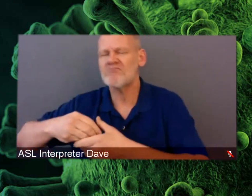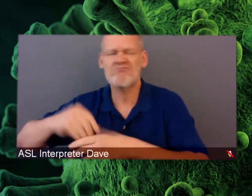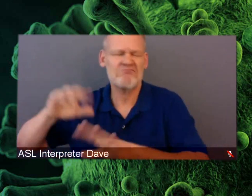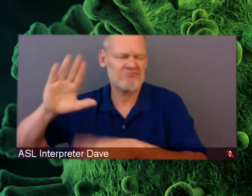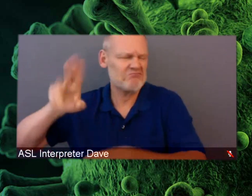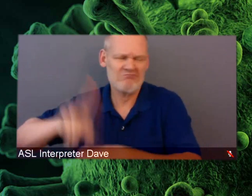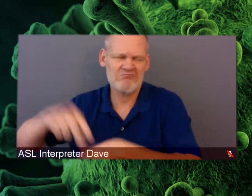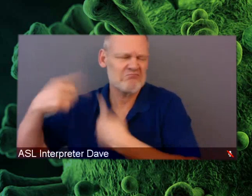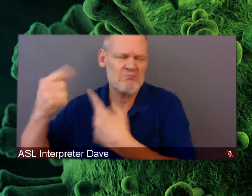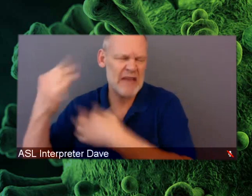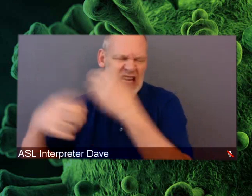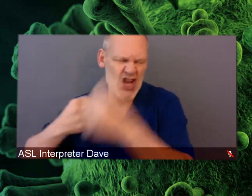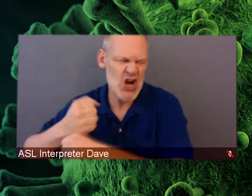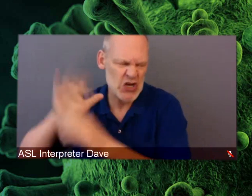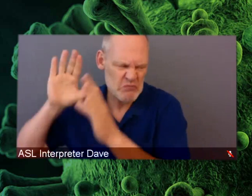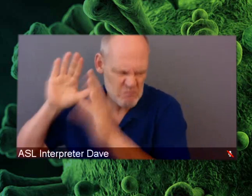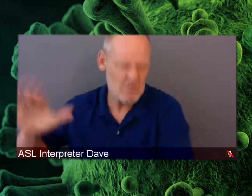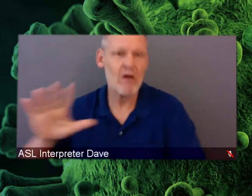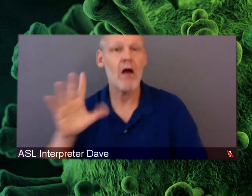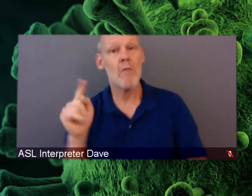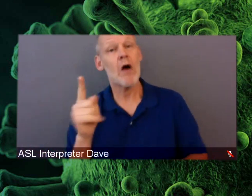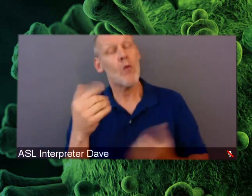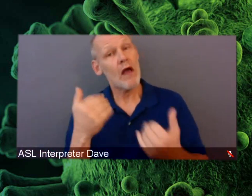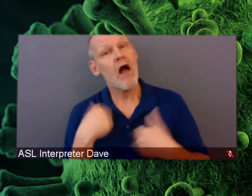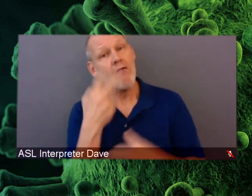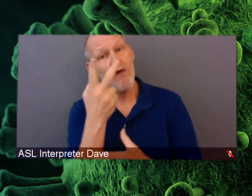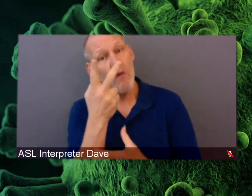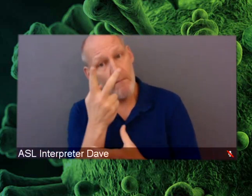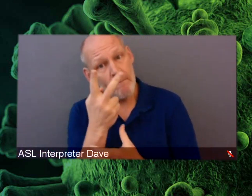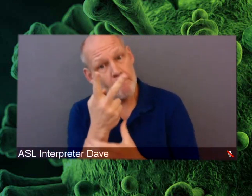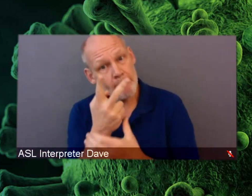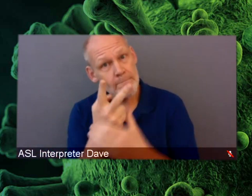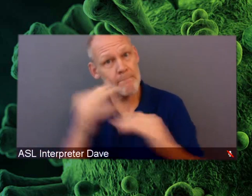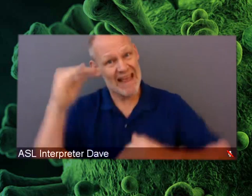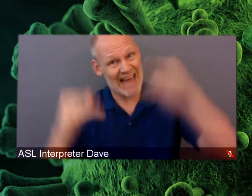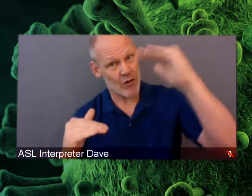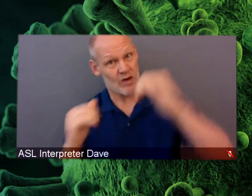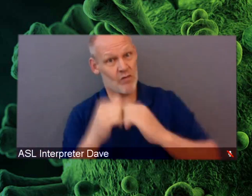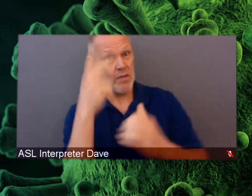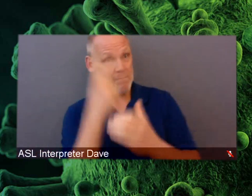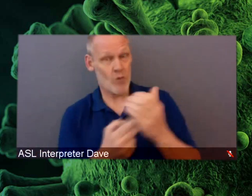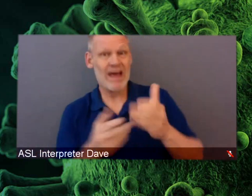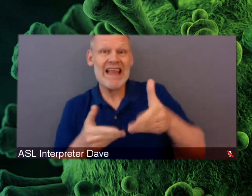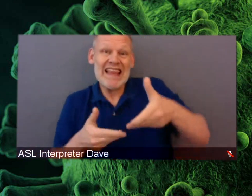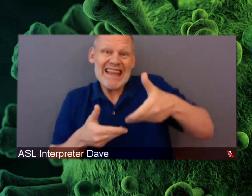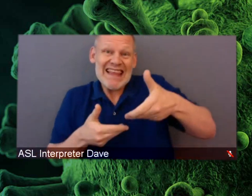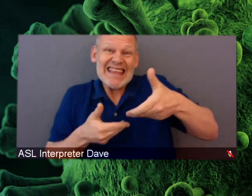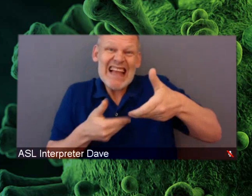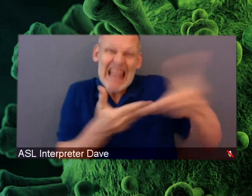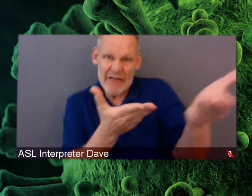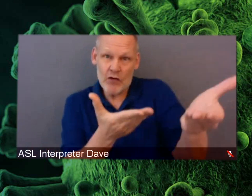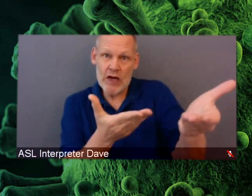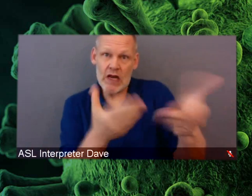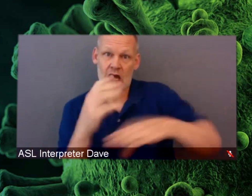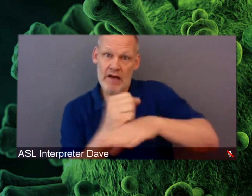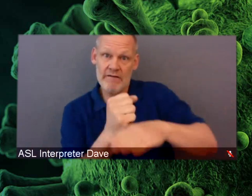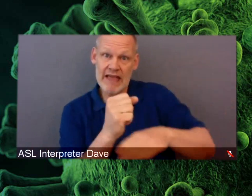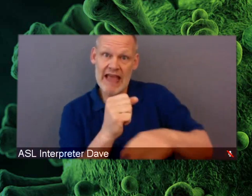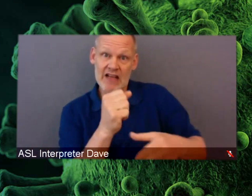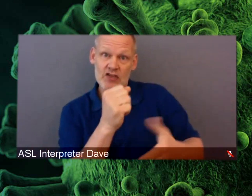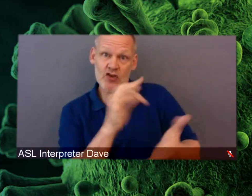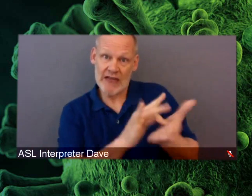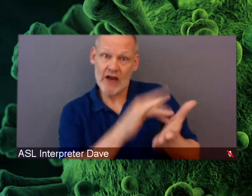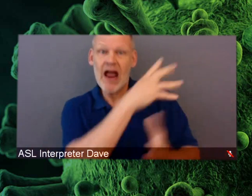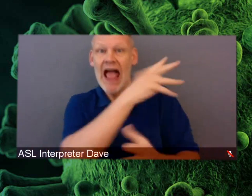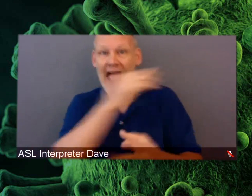inequities, both in the the delivery of cancer care, and in the understanding of cancer in different